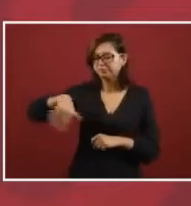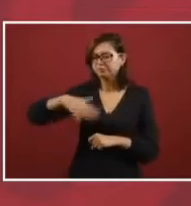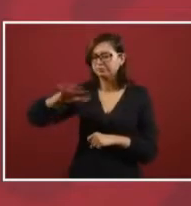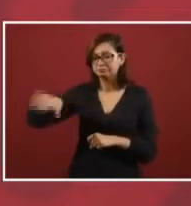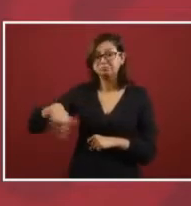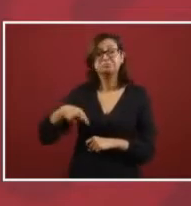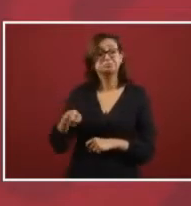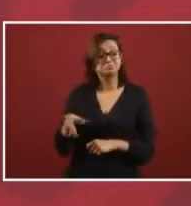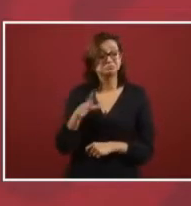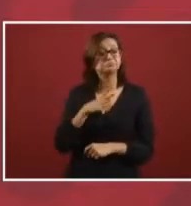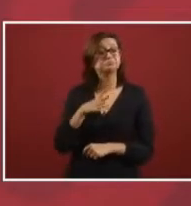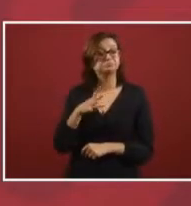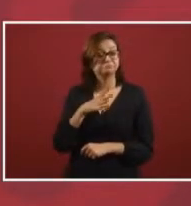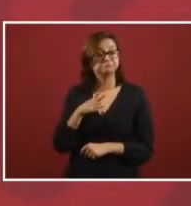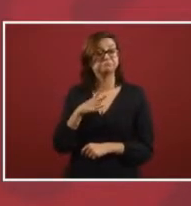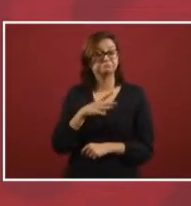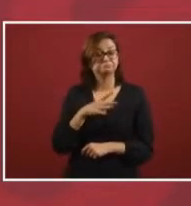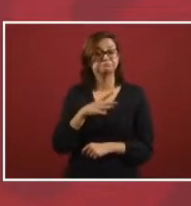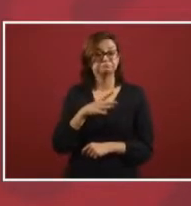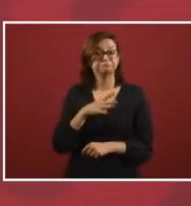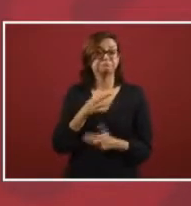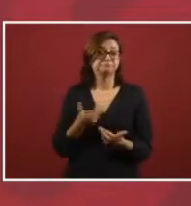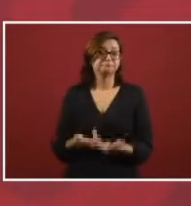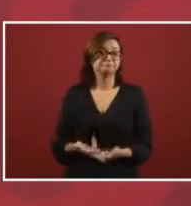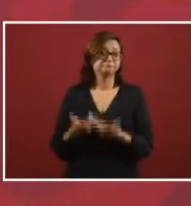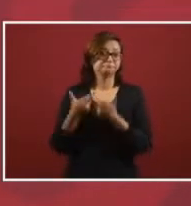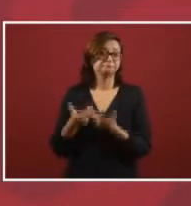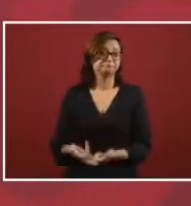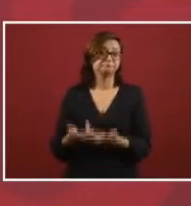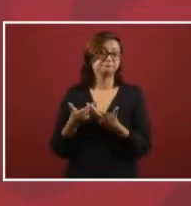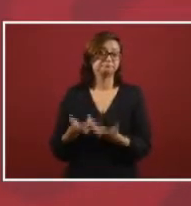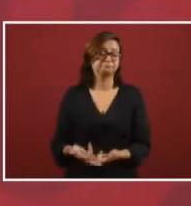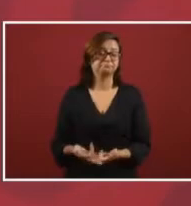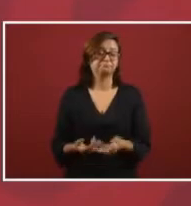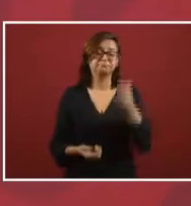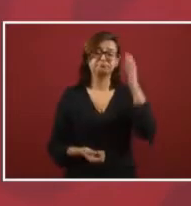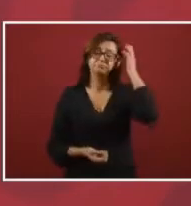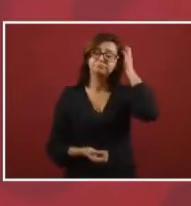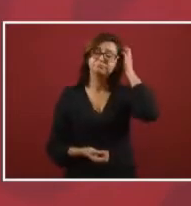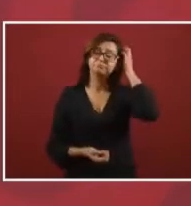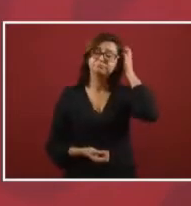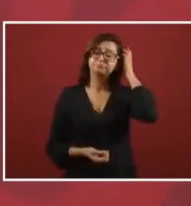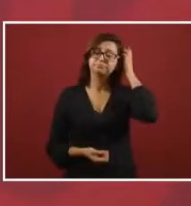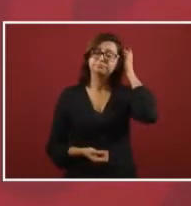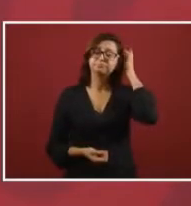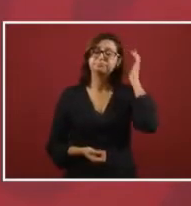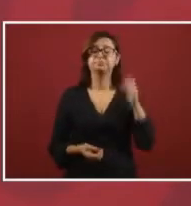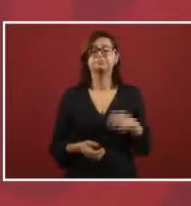they're giving us results very they're very productive